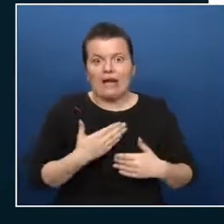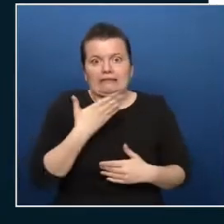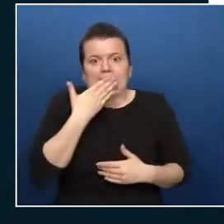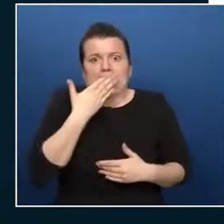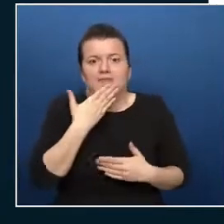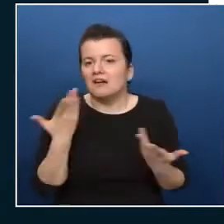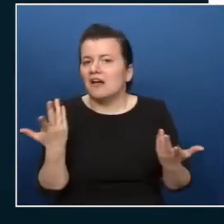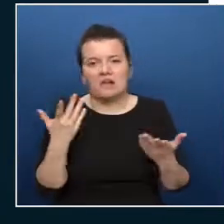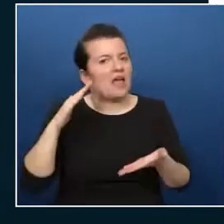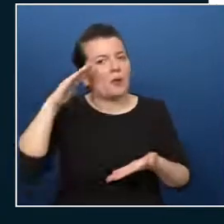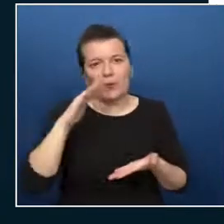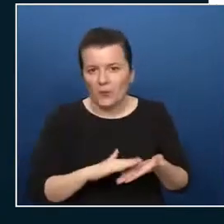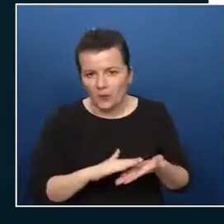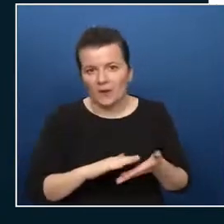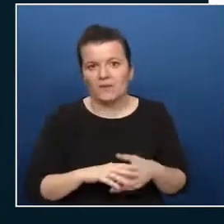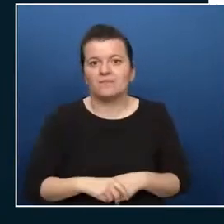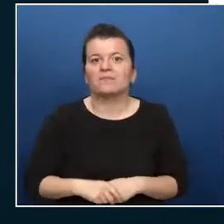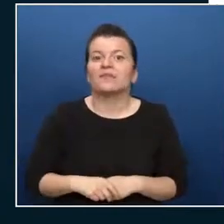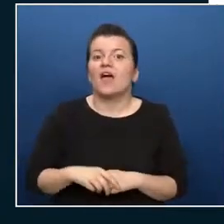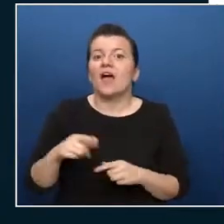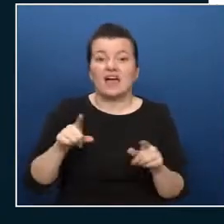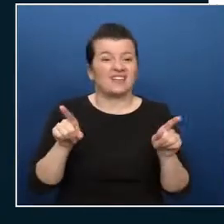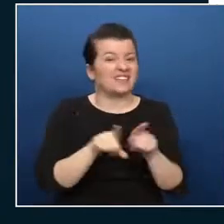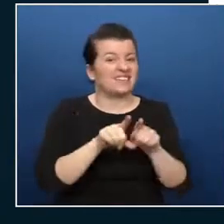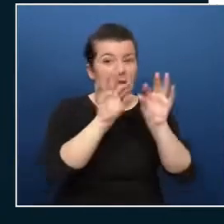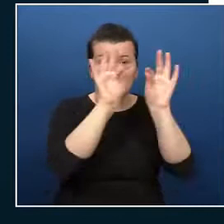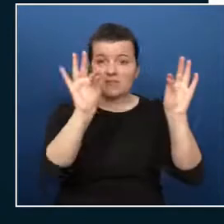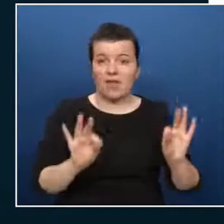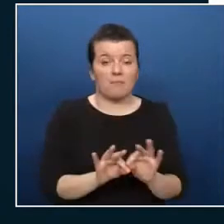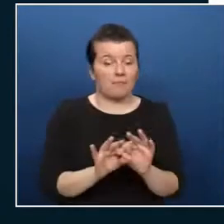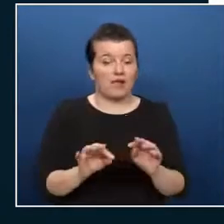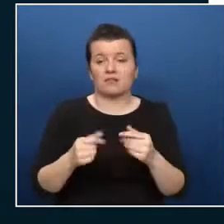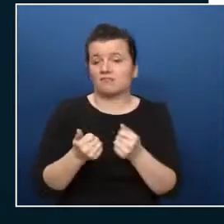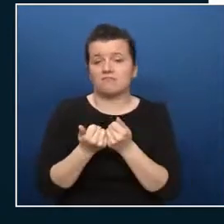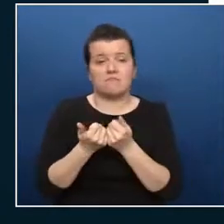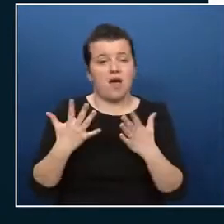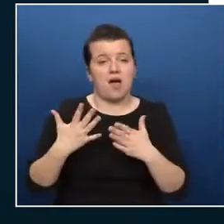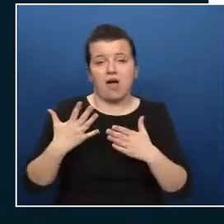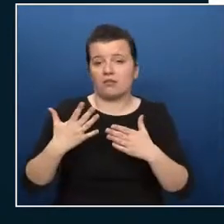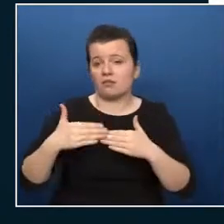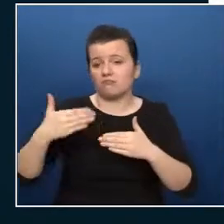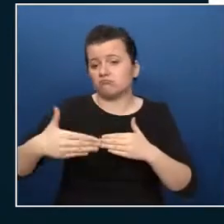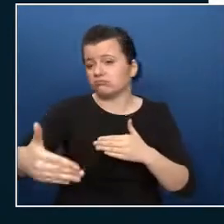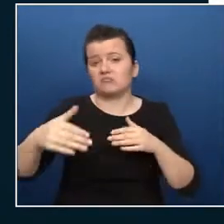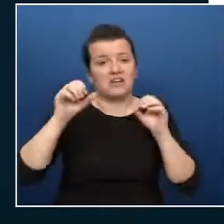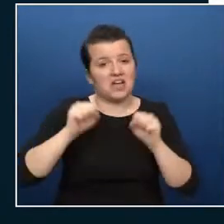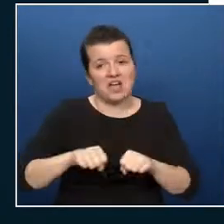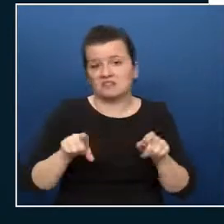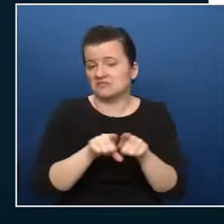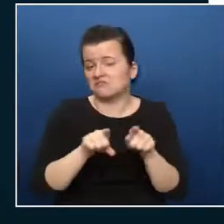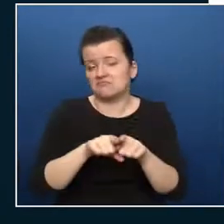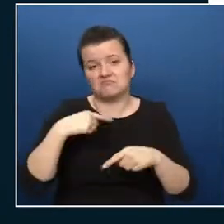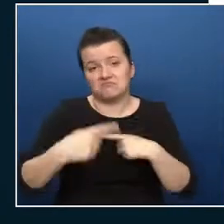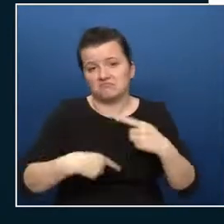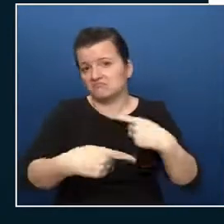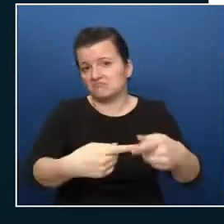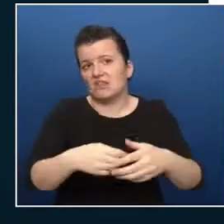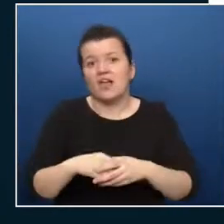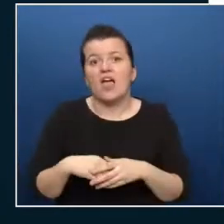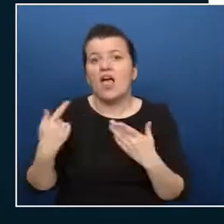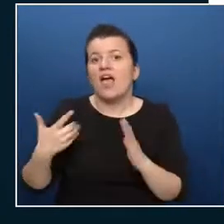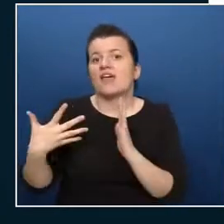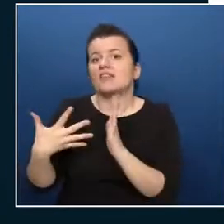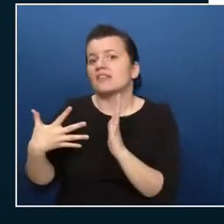identical environments by using the same template multiple times and you can reduce costs by creating test environments on demand